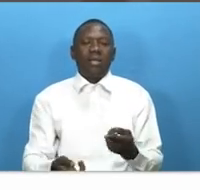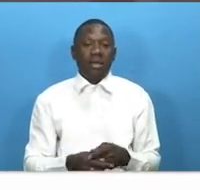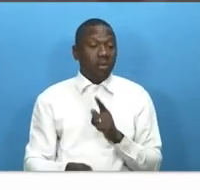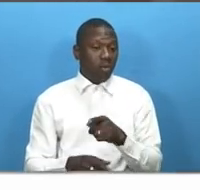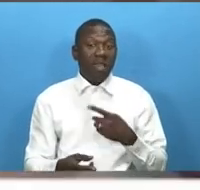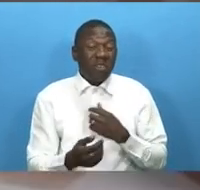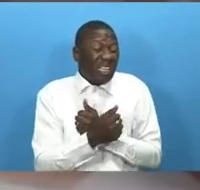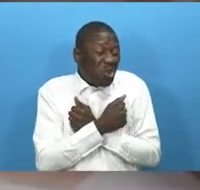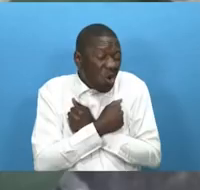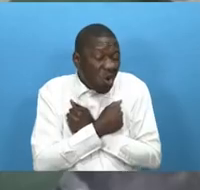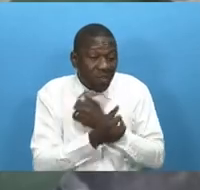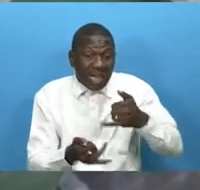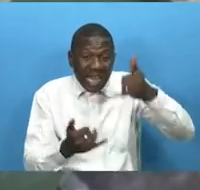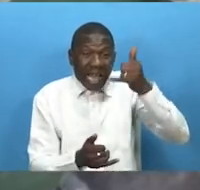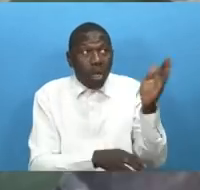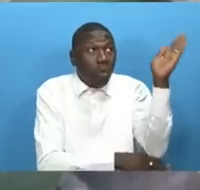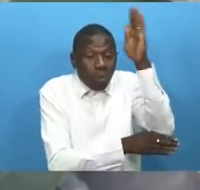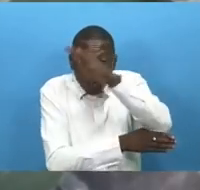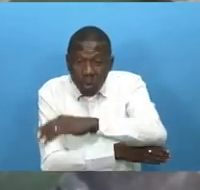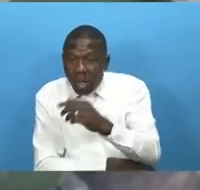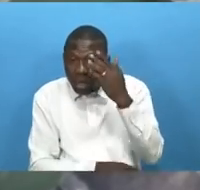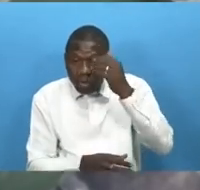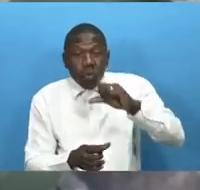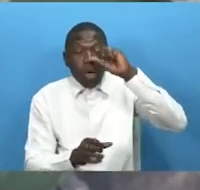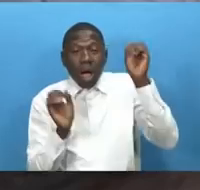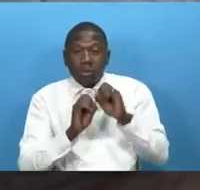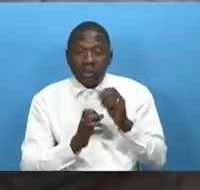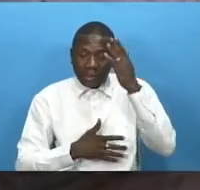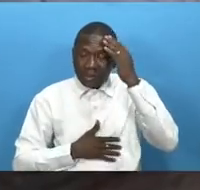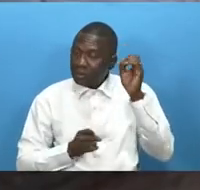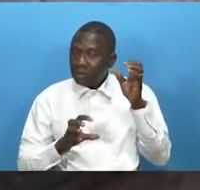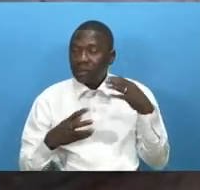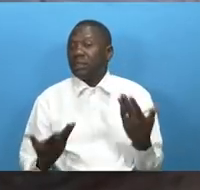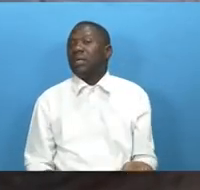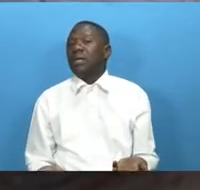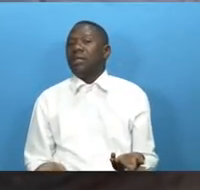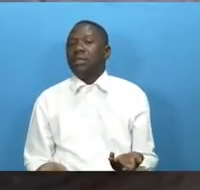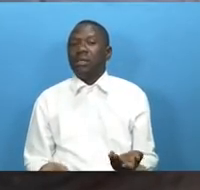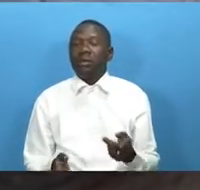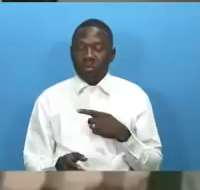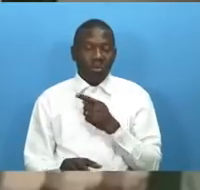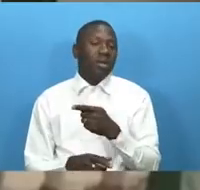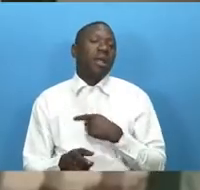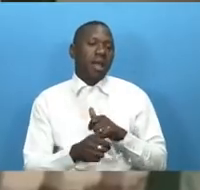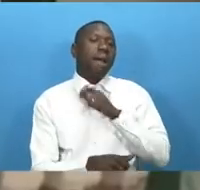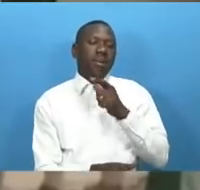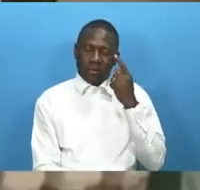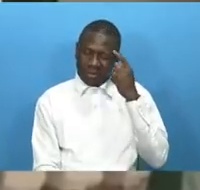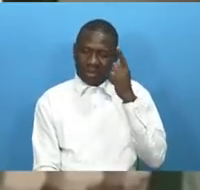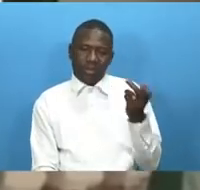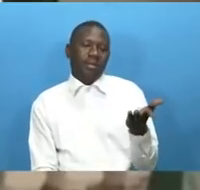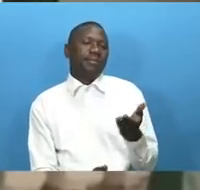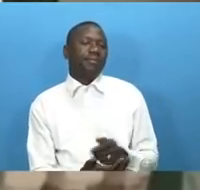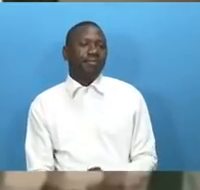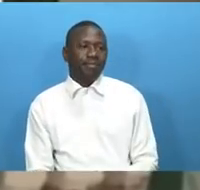headaches as a withdrawal symptom it is sometimes perceived as a symbol of idleness boy deba appears to suggest so